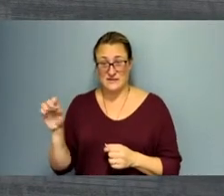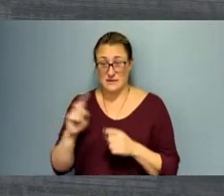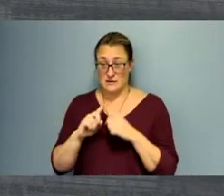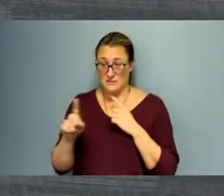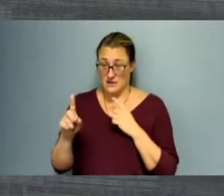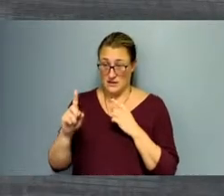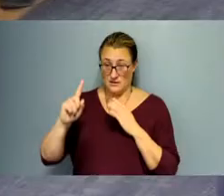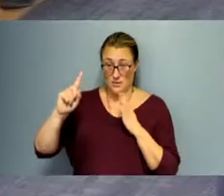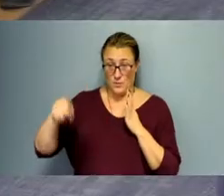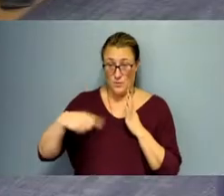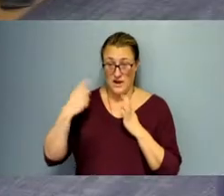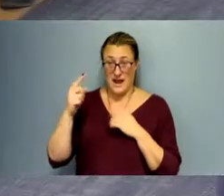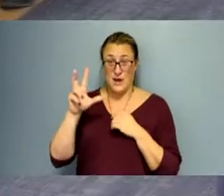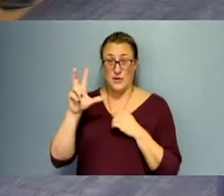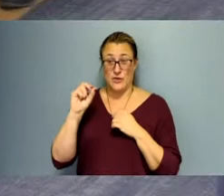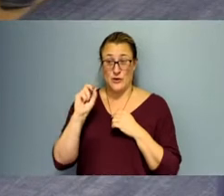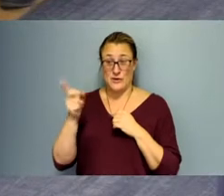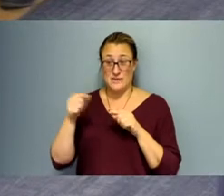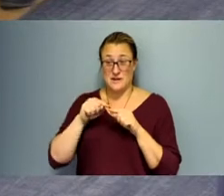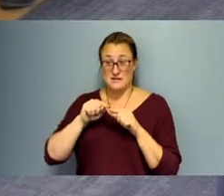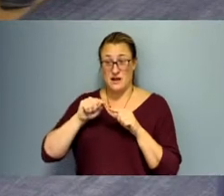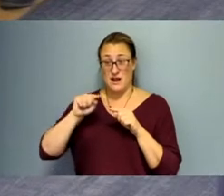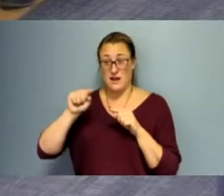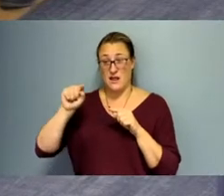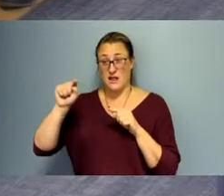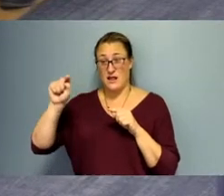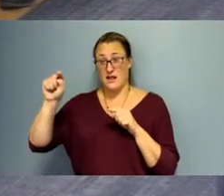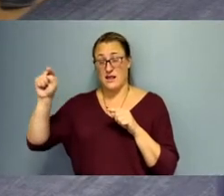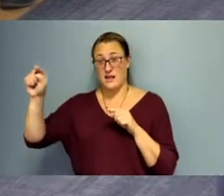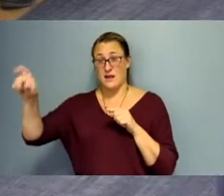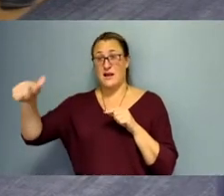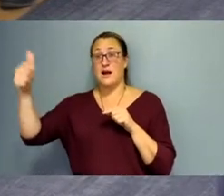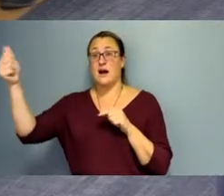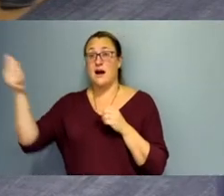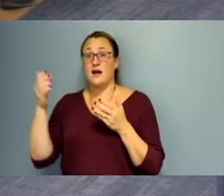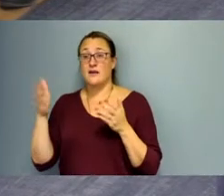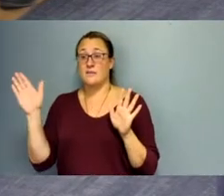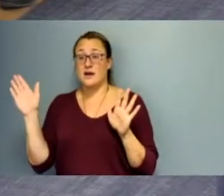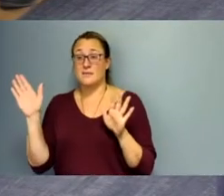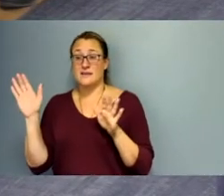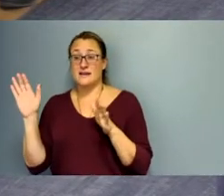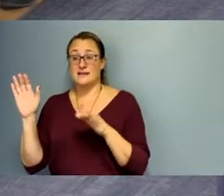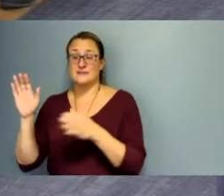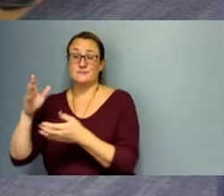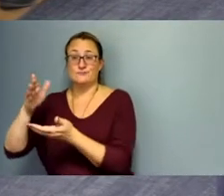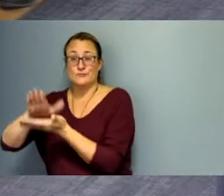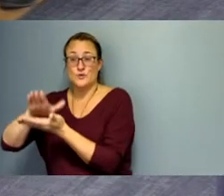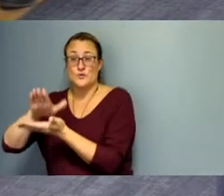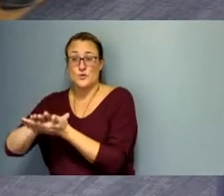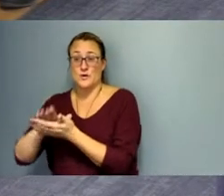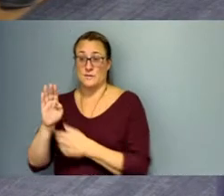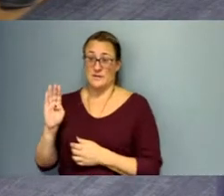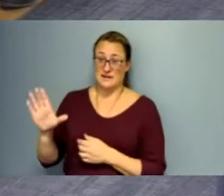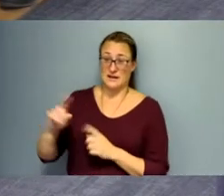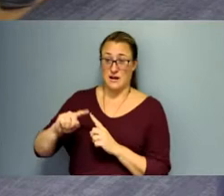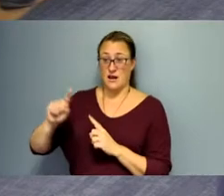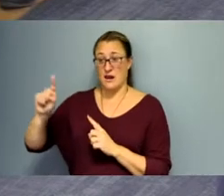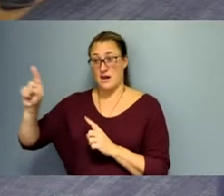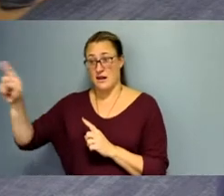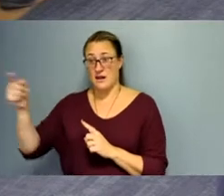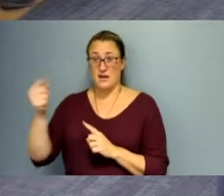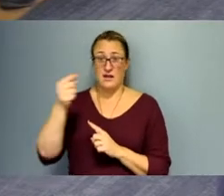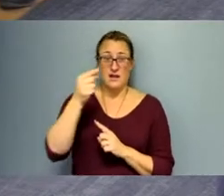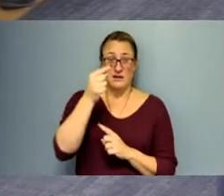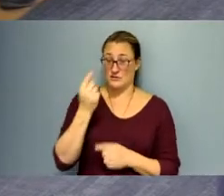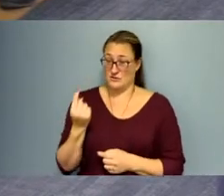each way for a student to go to another public institution from the county above. So we